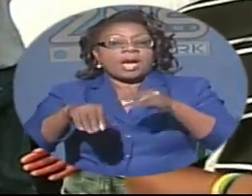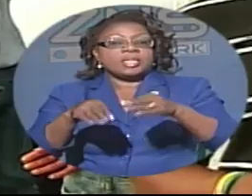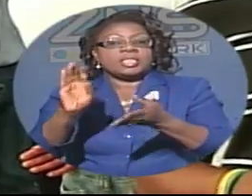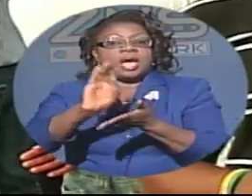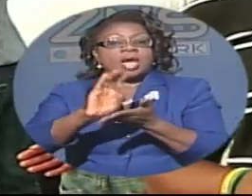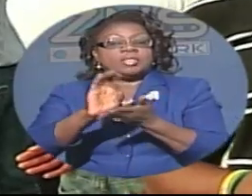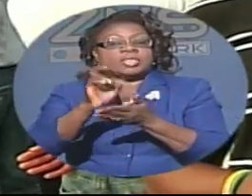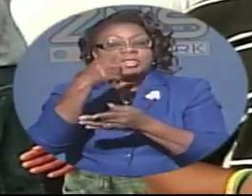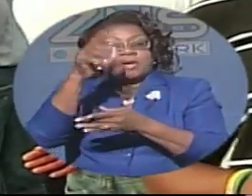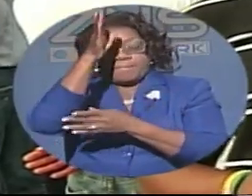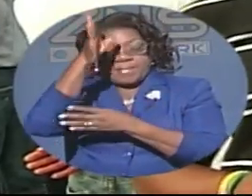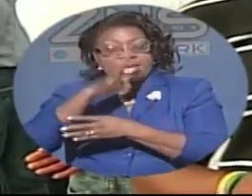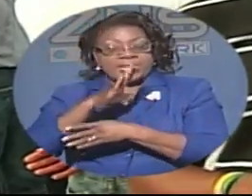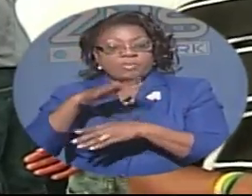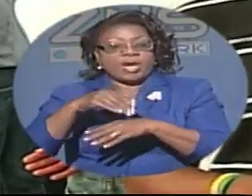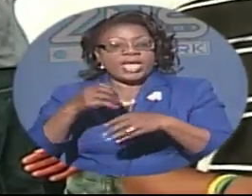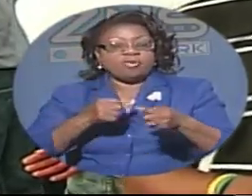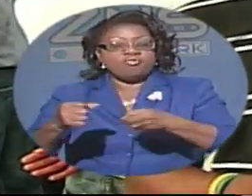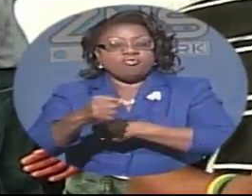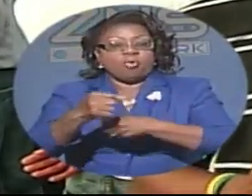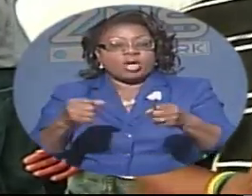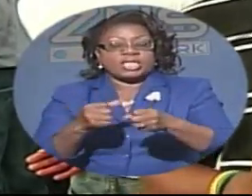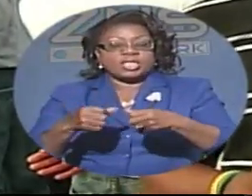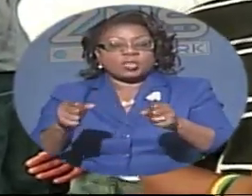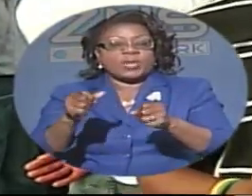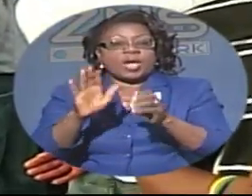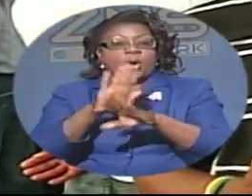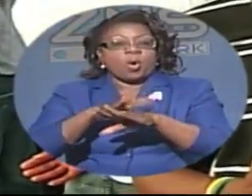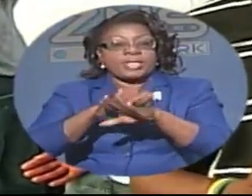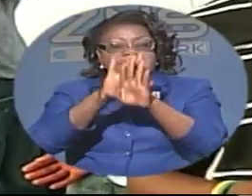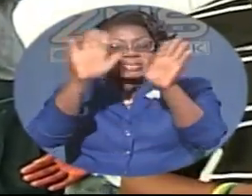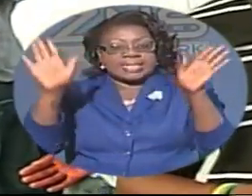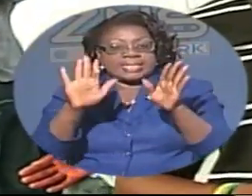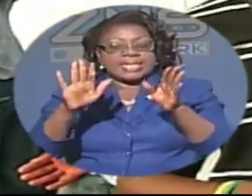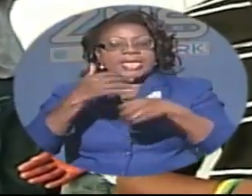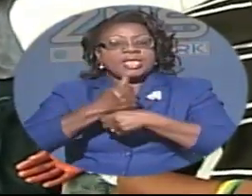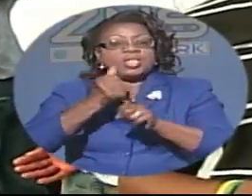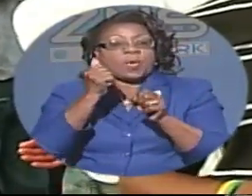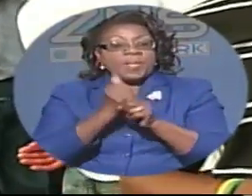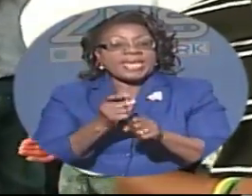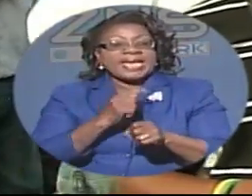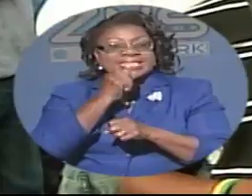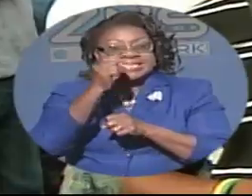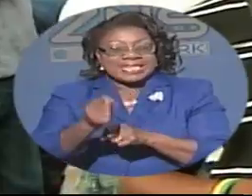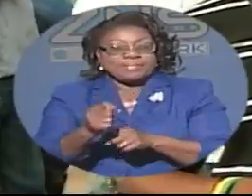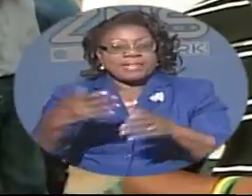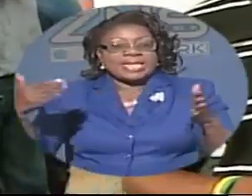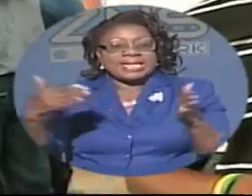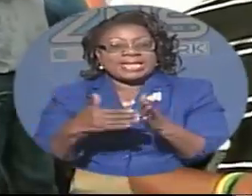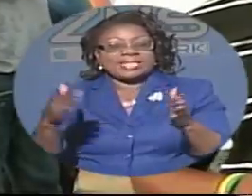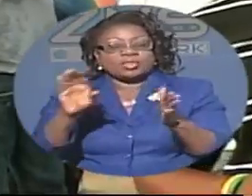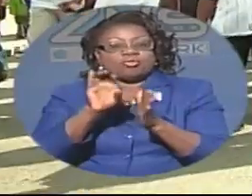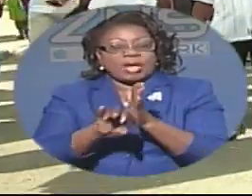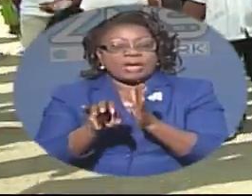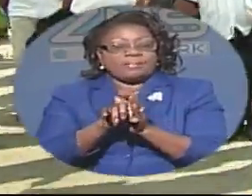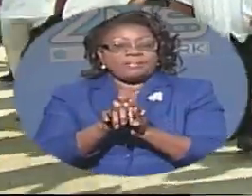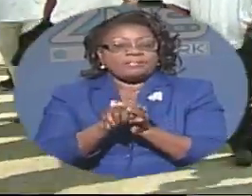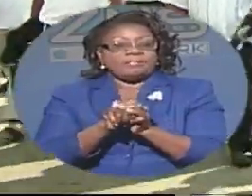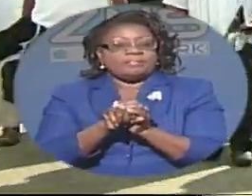men took over ross and square sunday afternoon to make a statement against crime violence and anti-social behavior